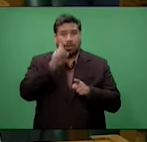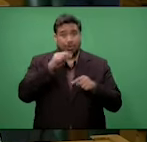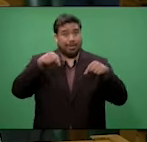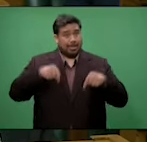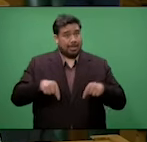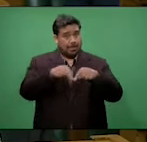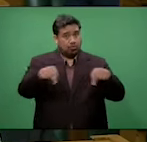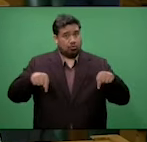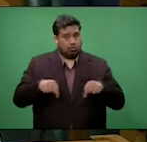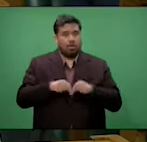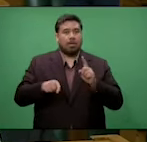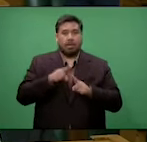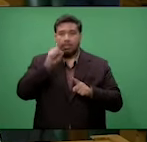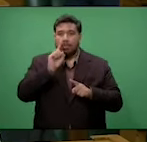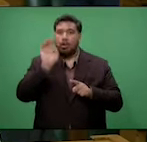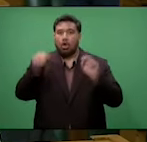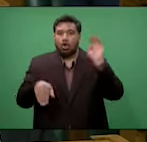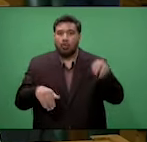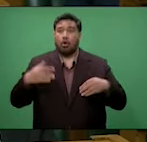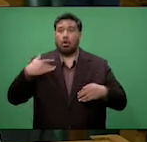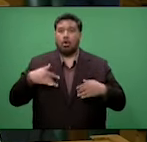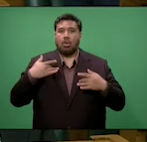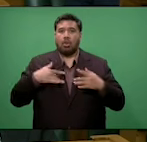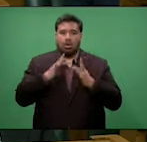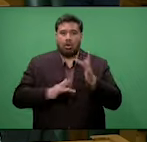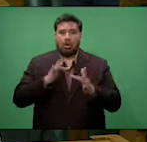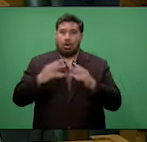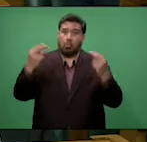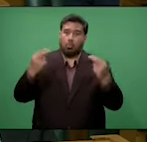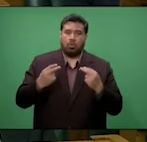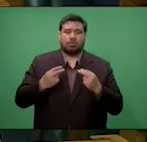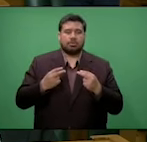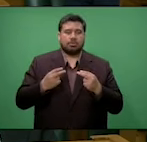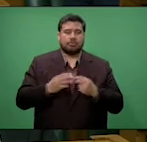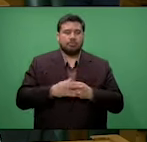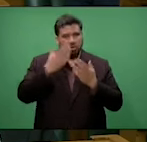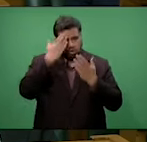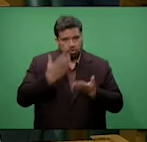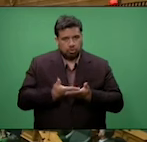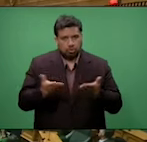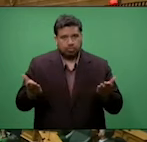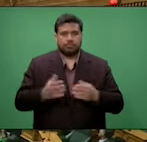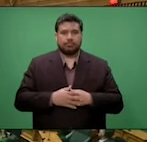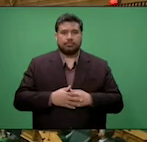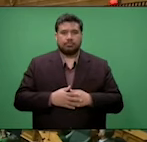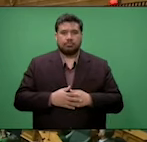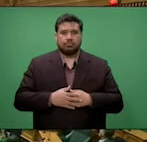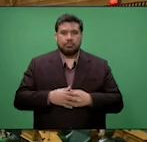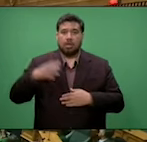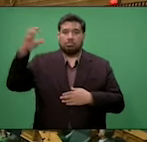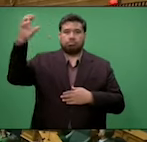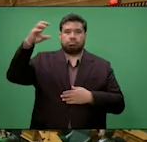time coming. Tu-chanata! Tu-chanata! Ki-hae-re-roi-ora! Mr Prime